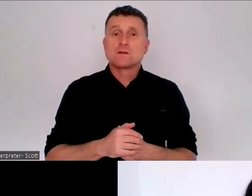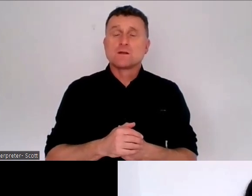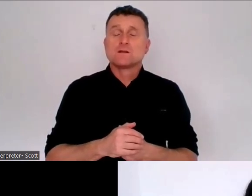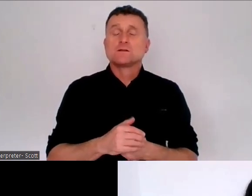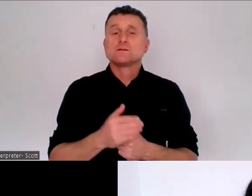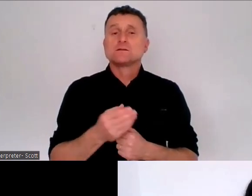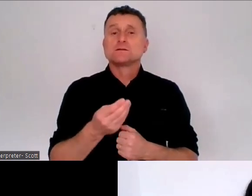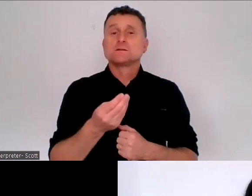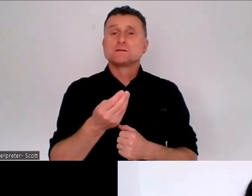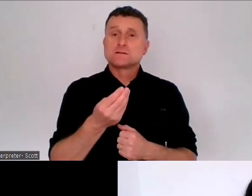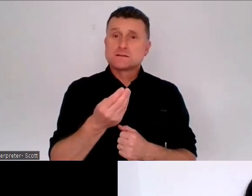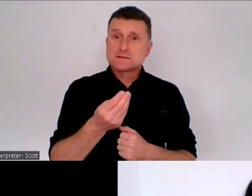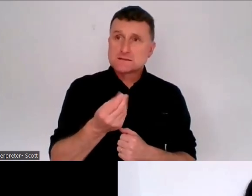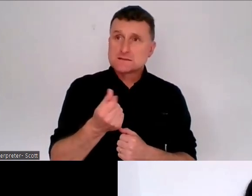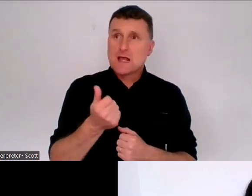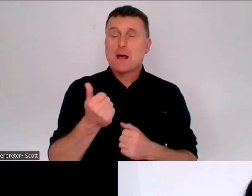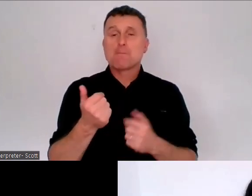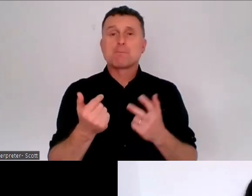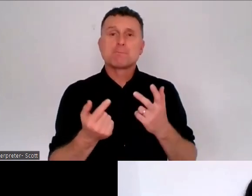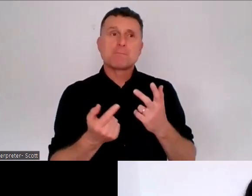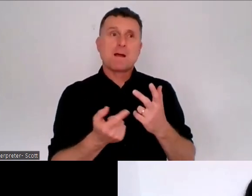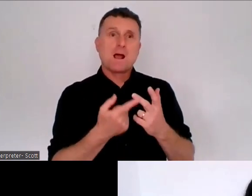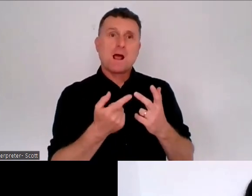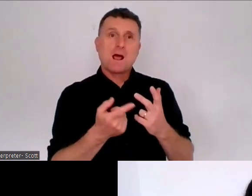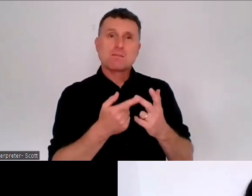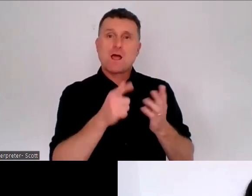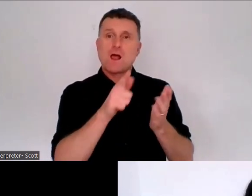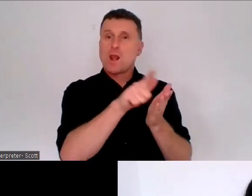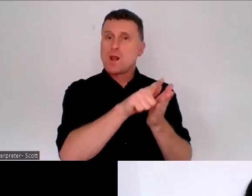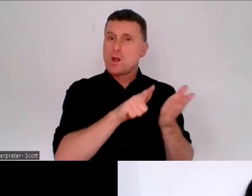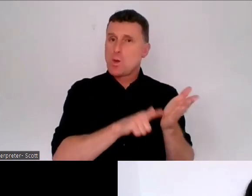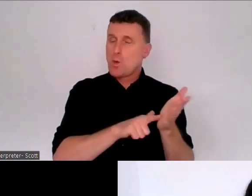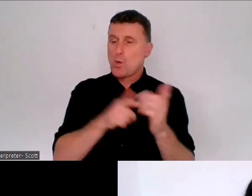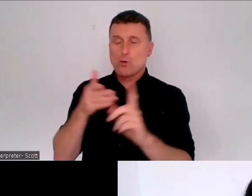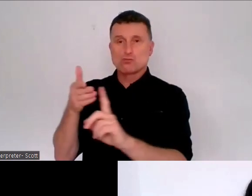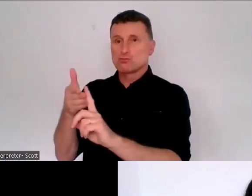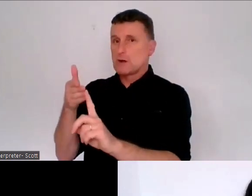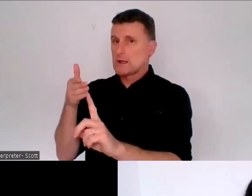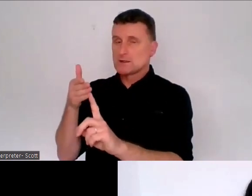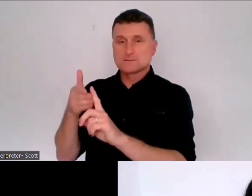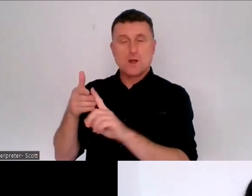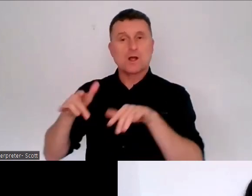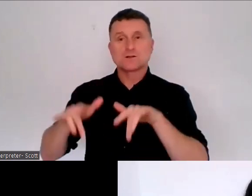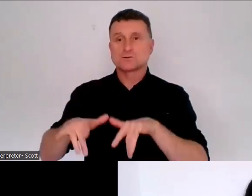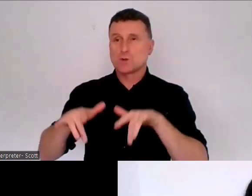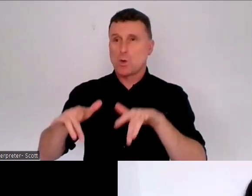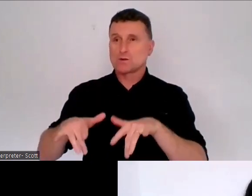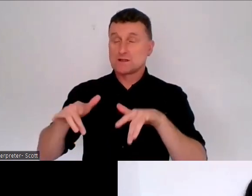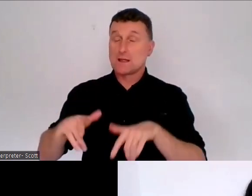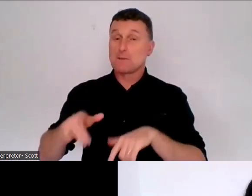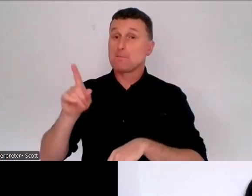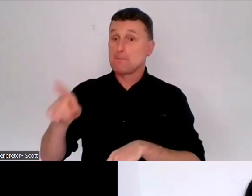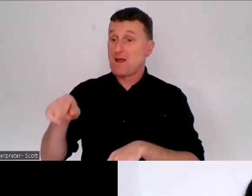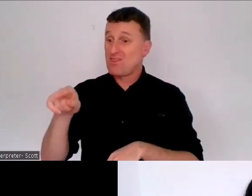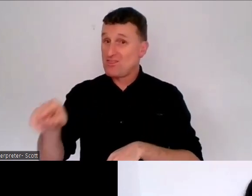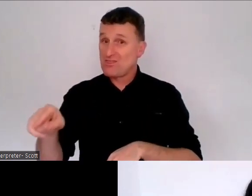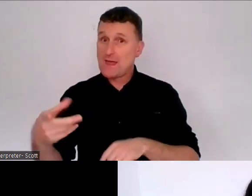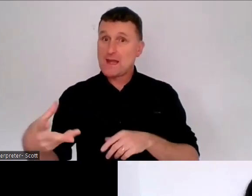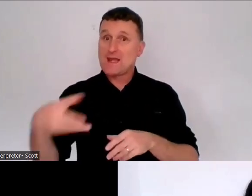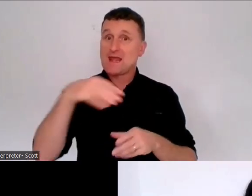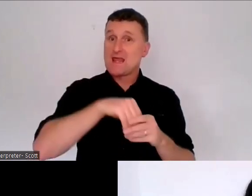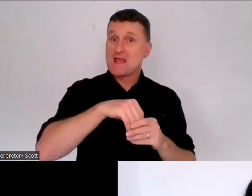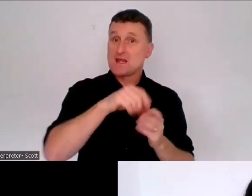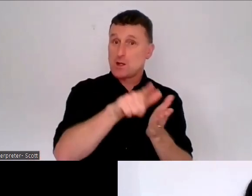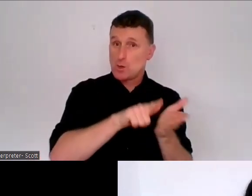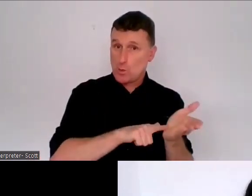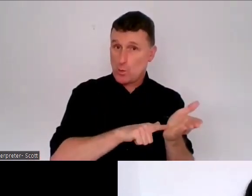recognized in the law or that the law could make work potentially better. And so we've asked some questions